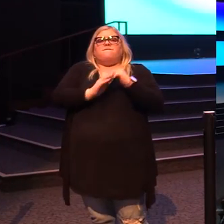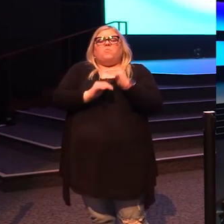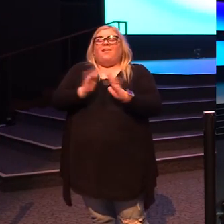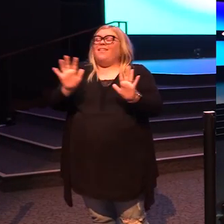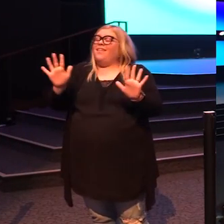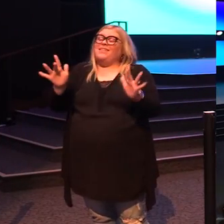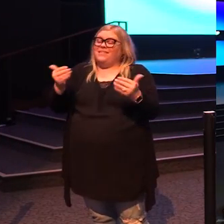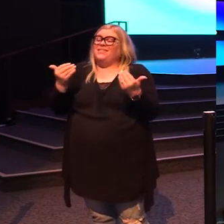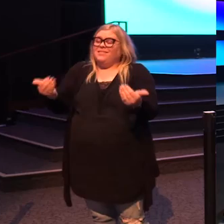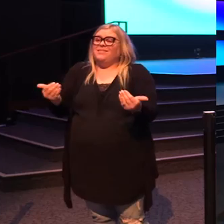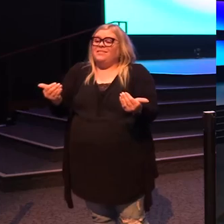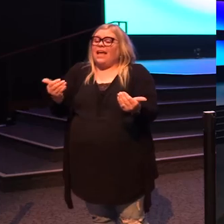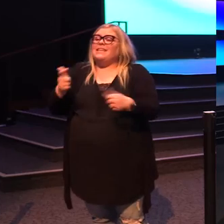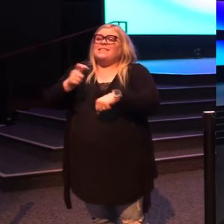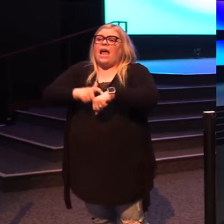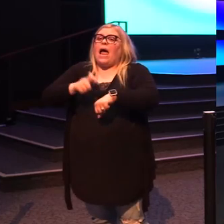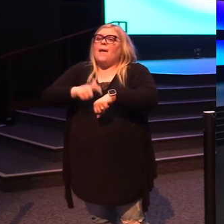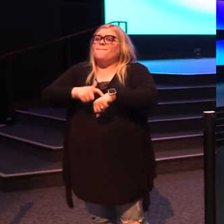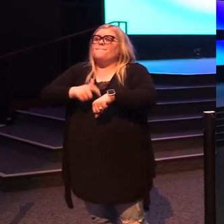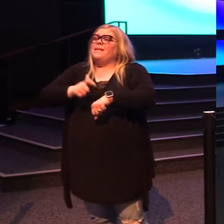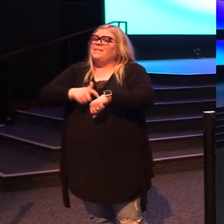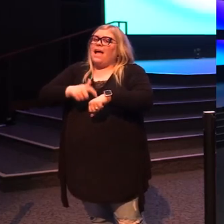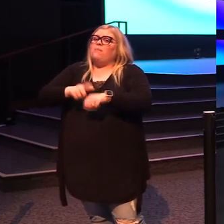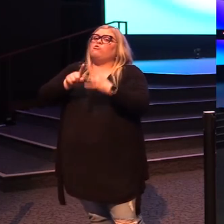time for some of you to get back to seeking.